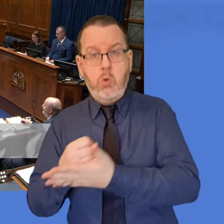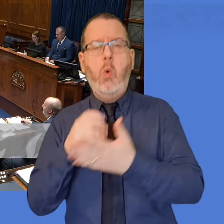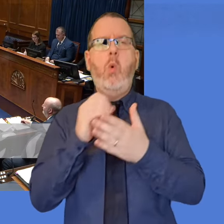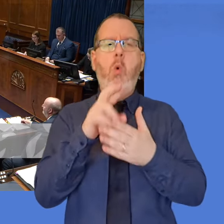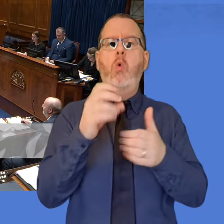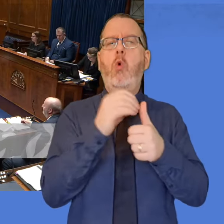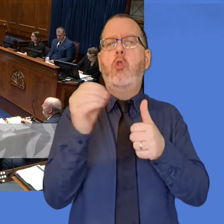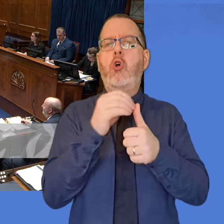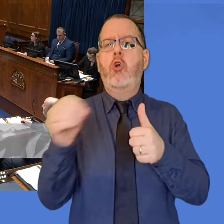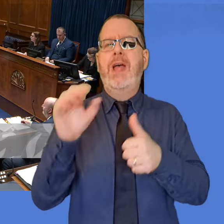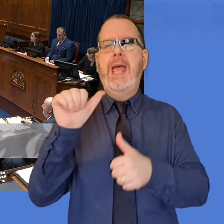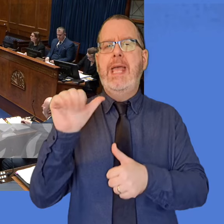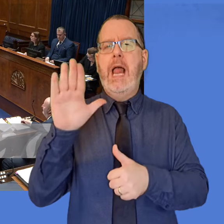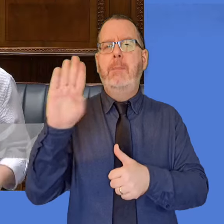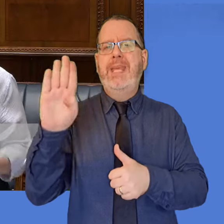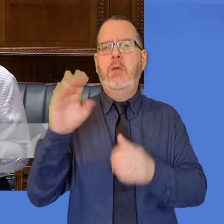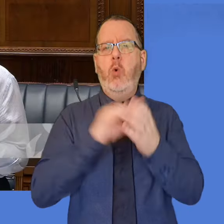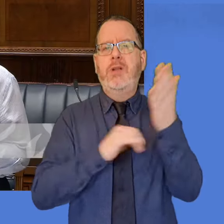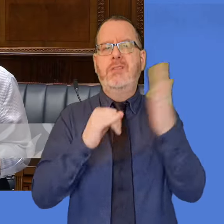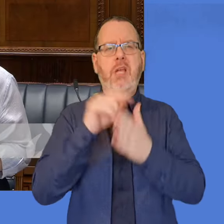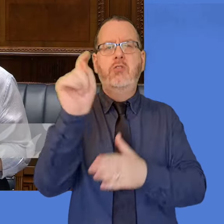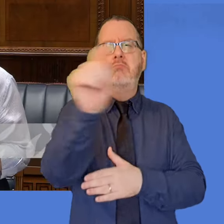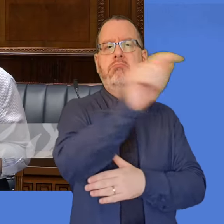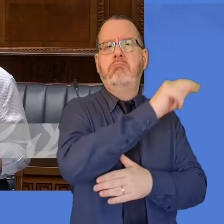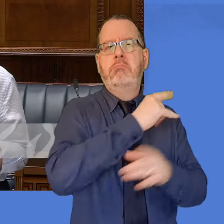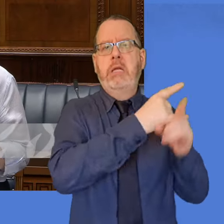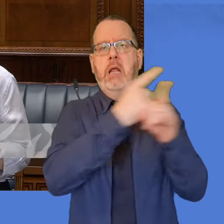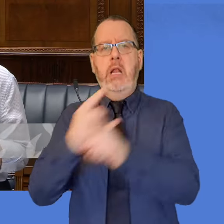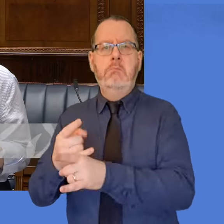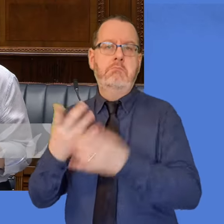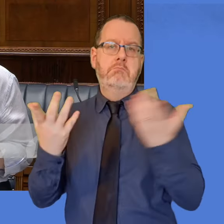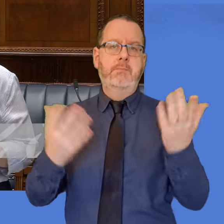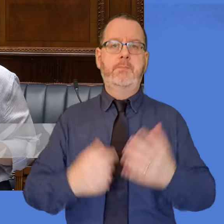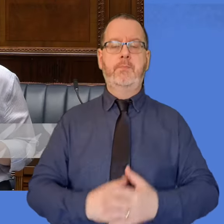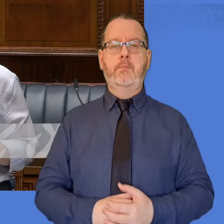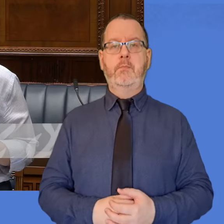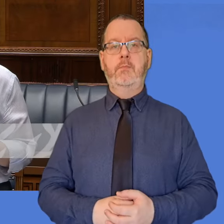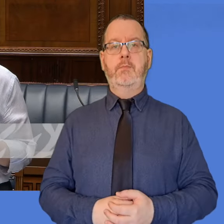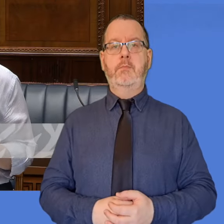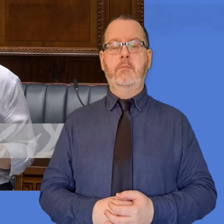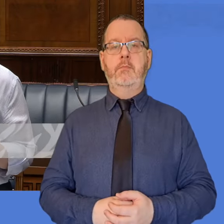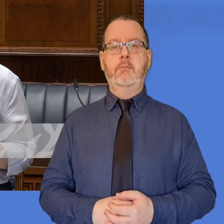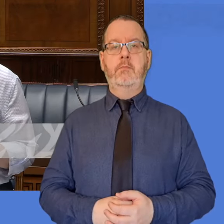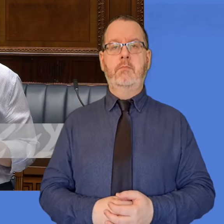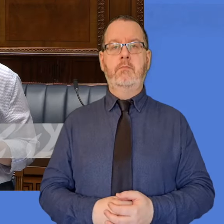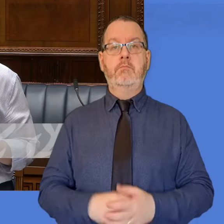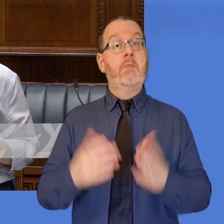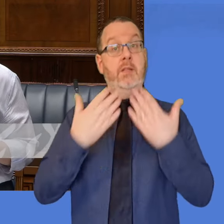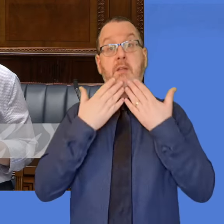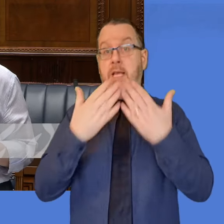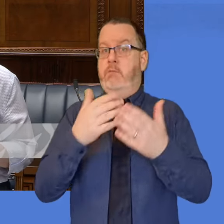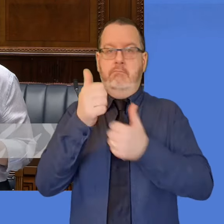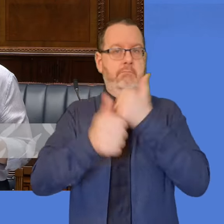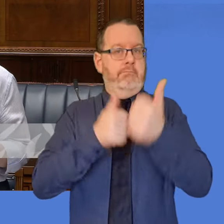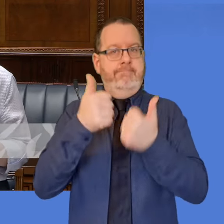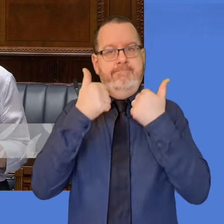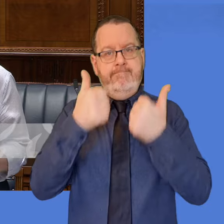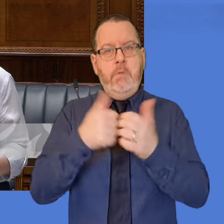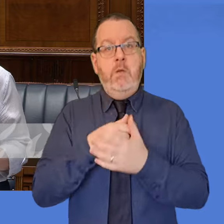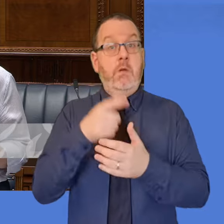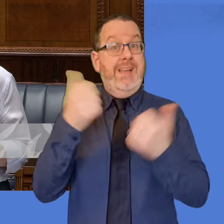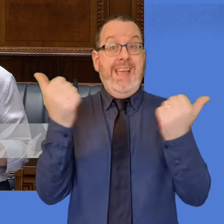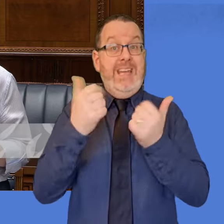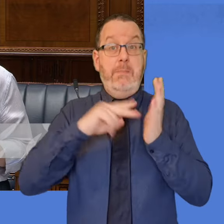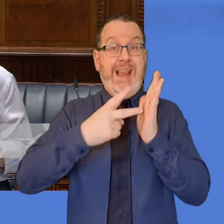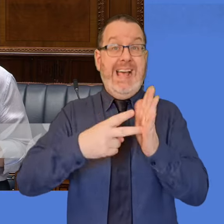Minister, I appreciate that. Do you have any plans in the longer term to work directly with our local councils to review